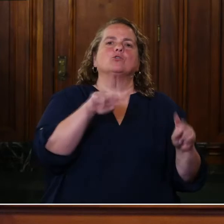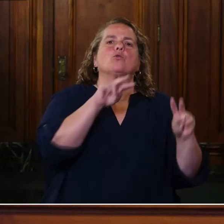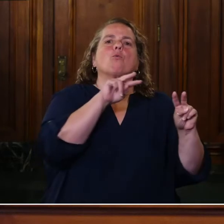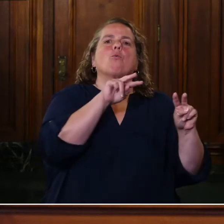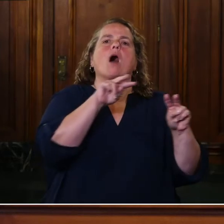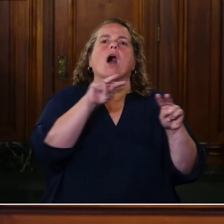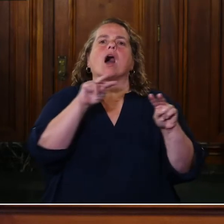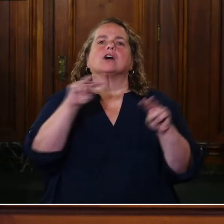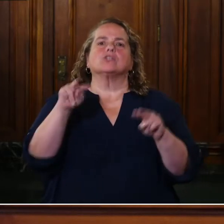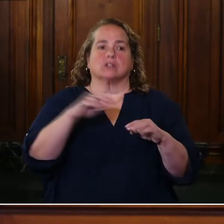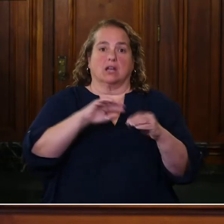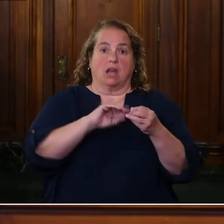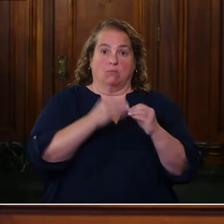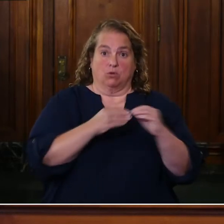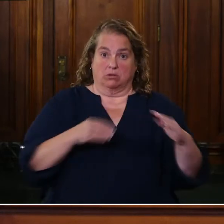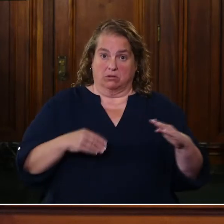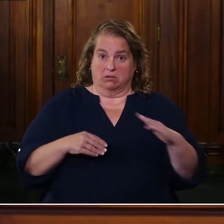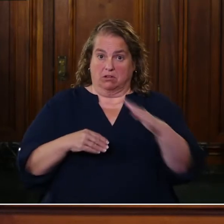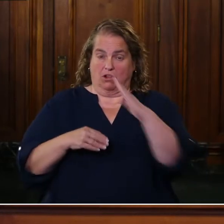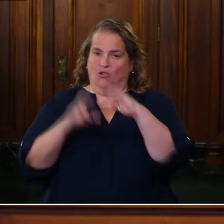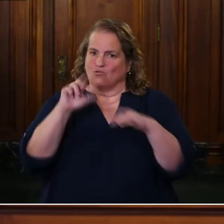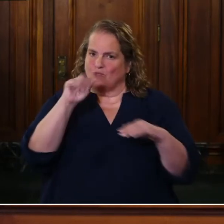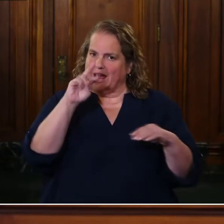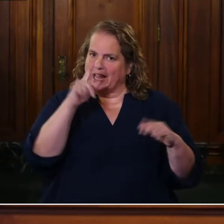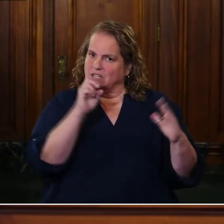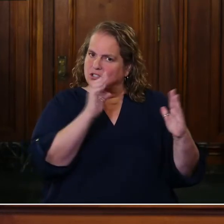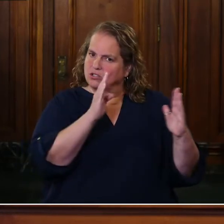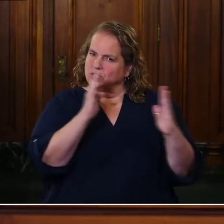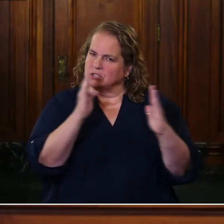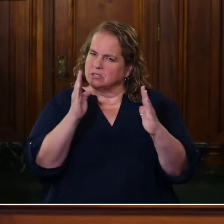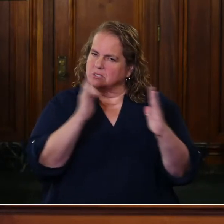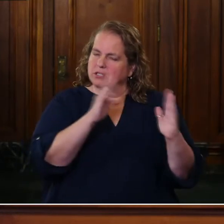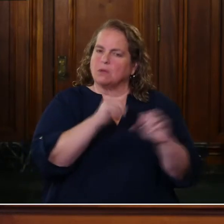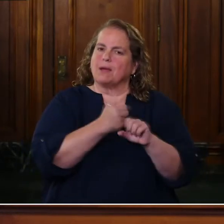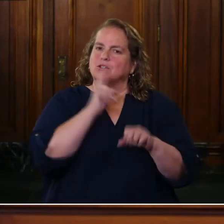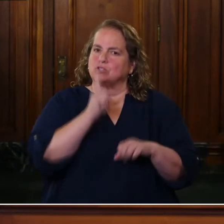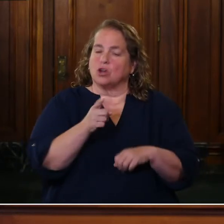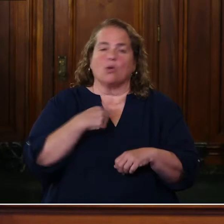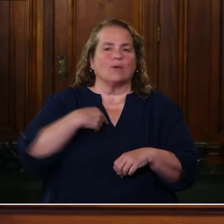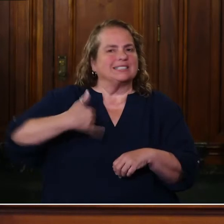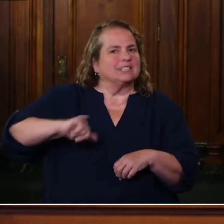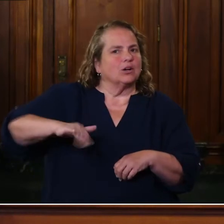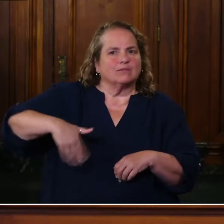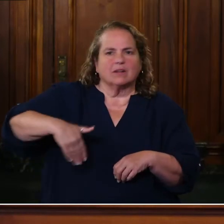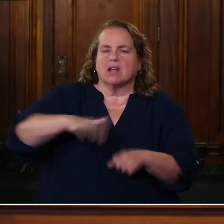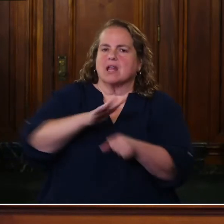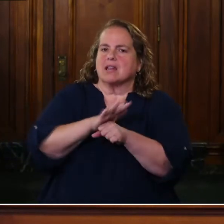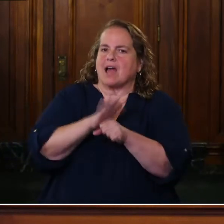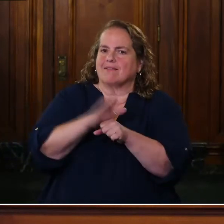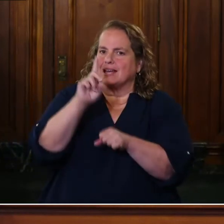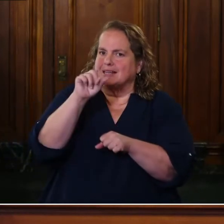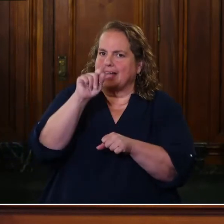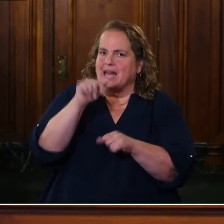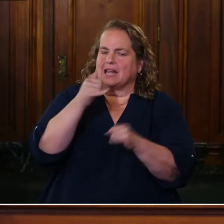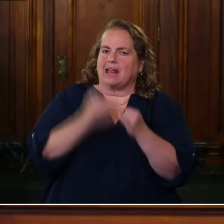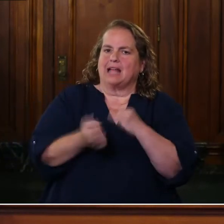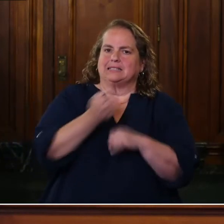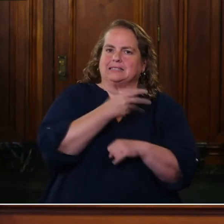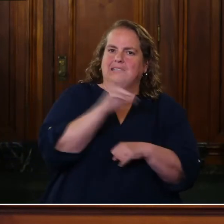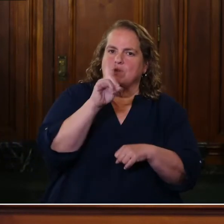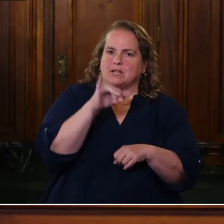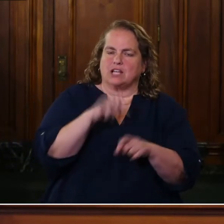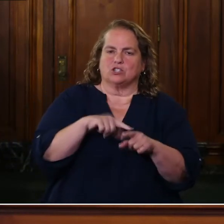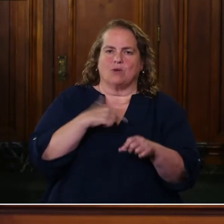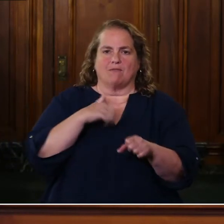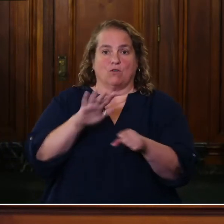that continues. And so we still don't have enough data from the last several days to have a full conclusion.